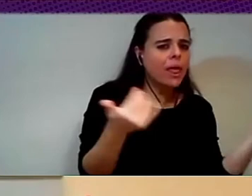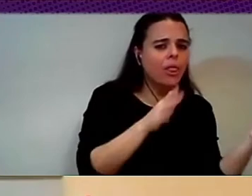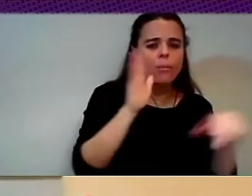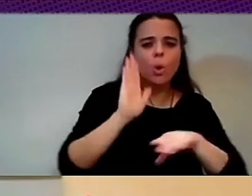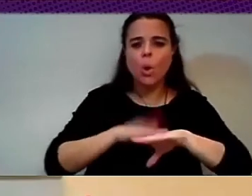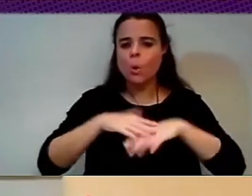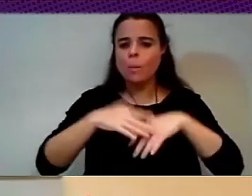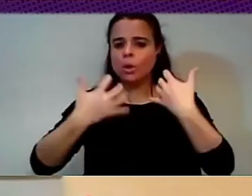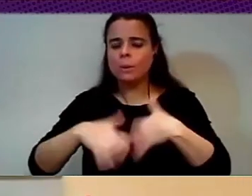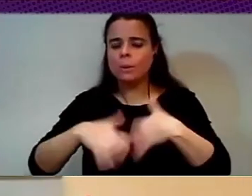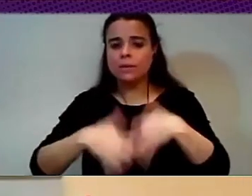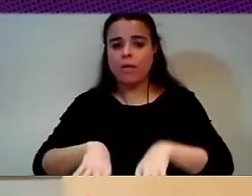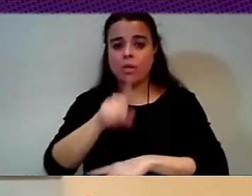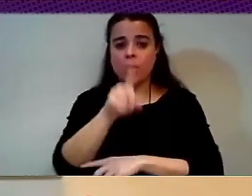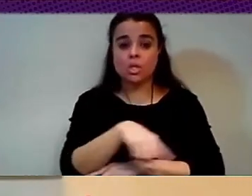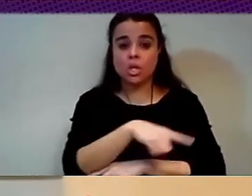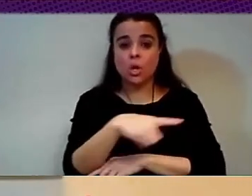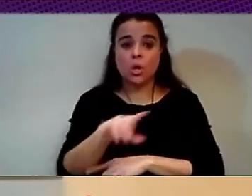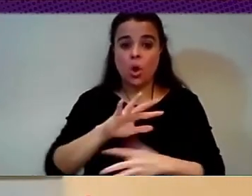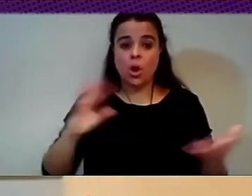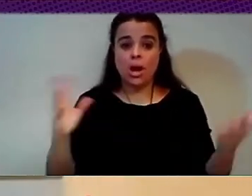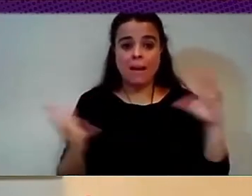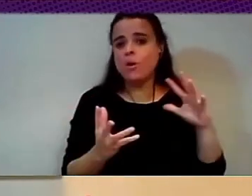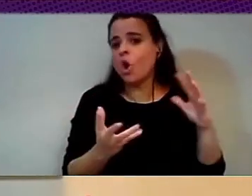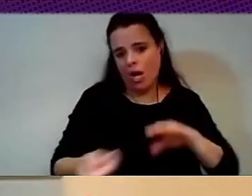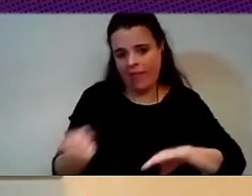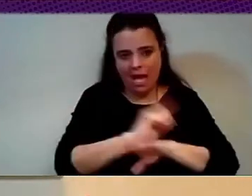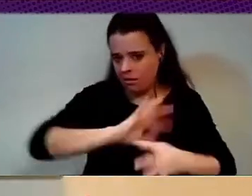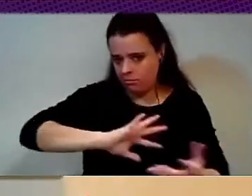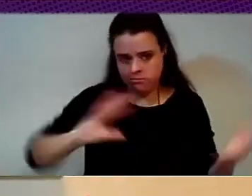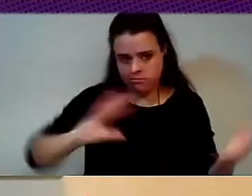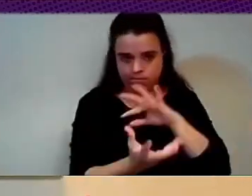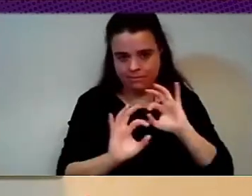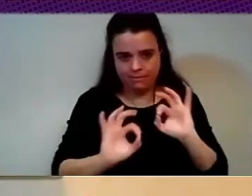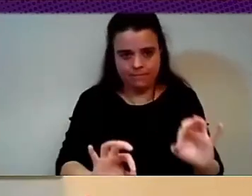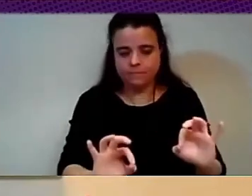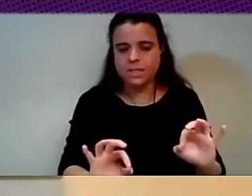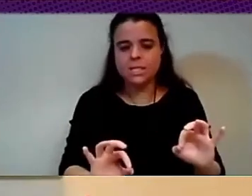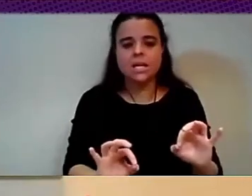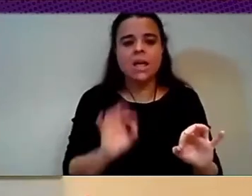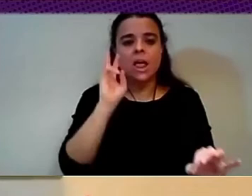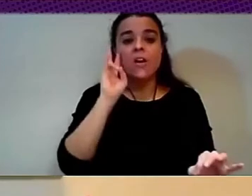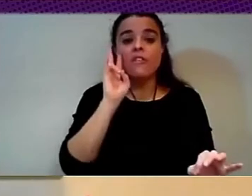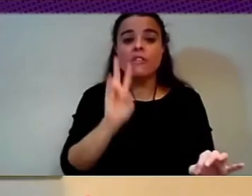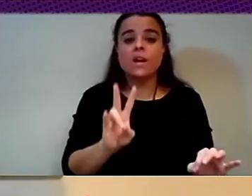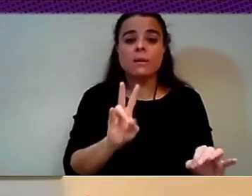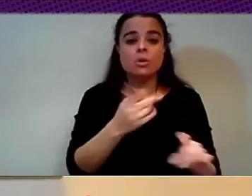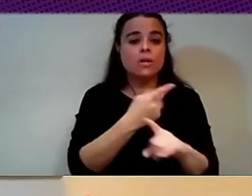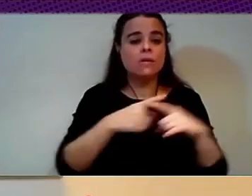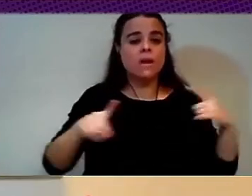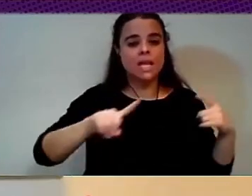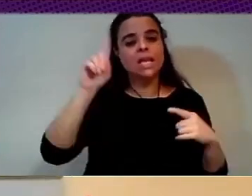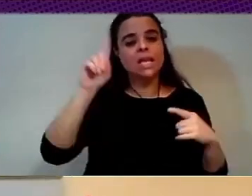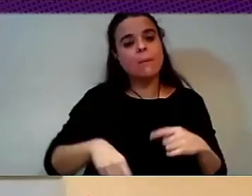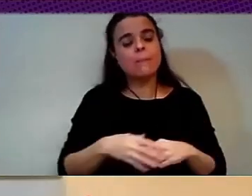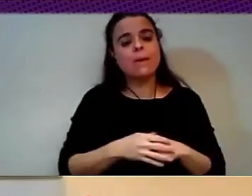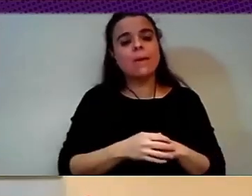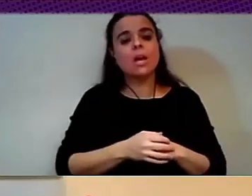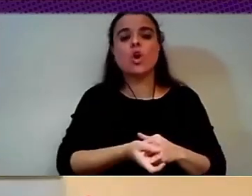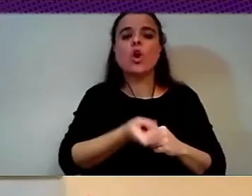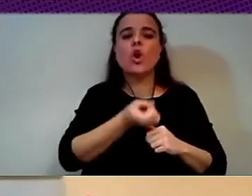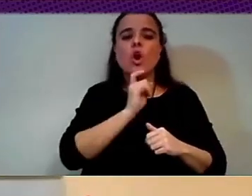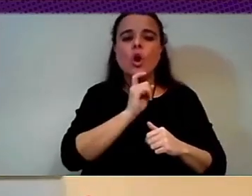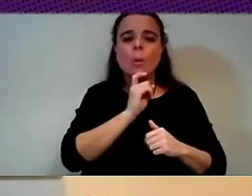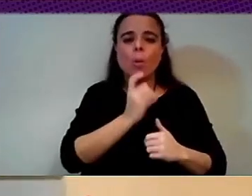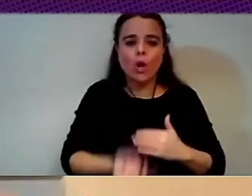So it will also be different how we capture and create value. That's for sure. But I think what I do not want to do